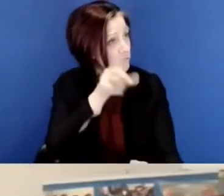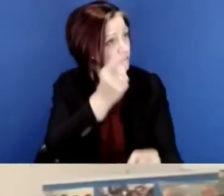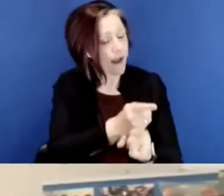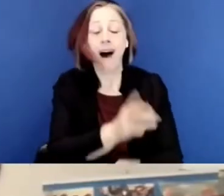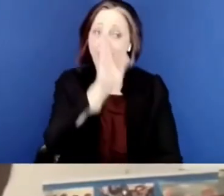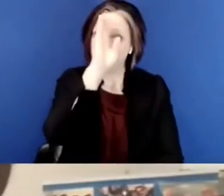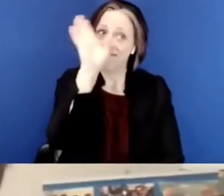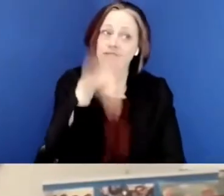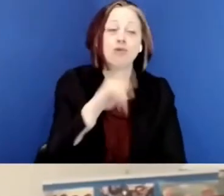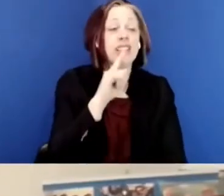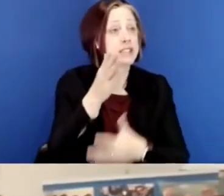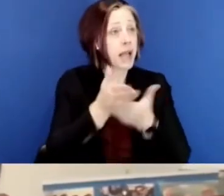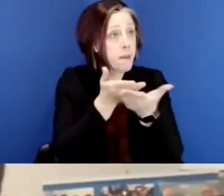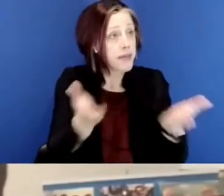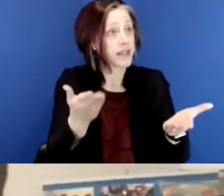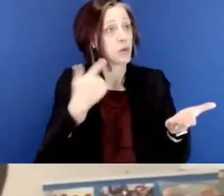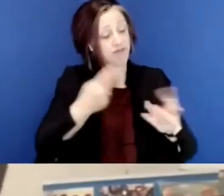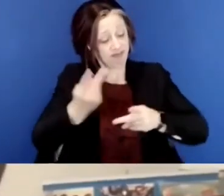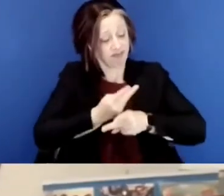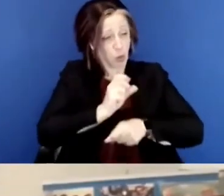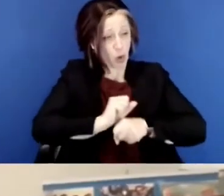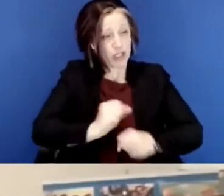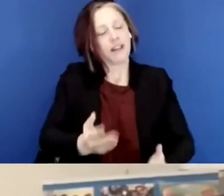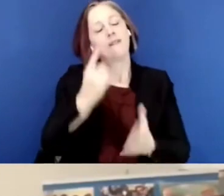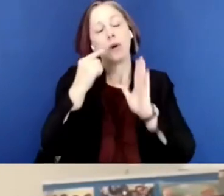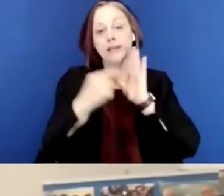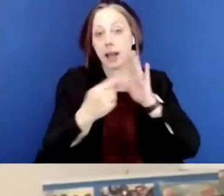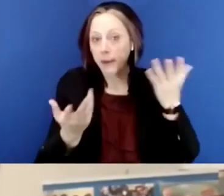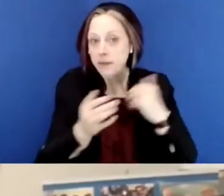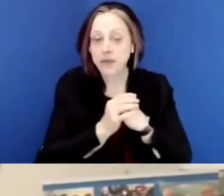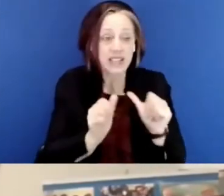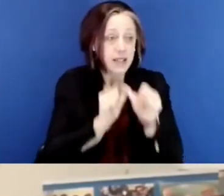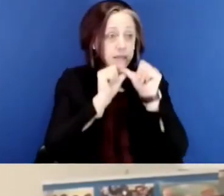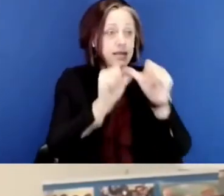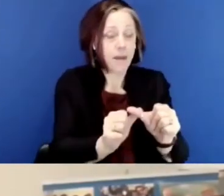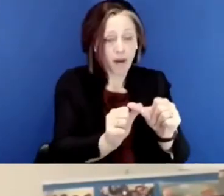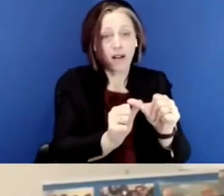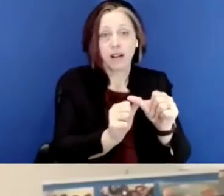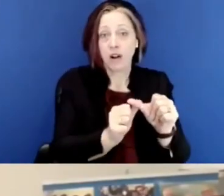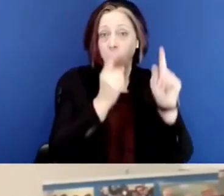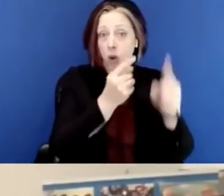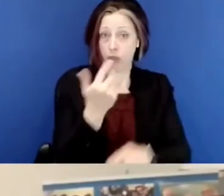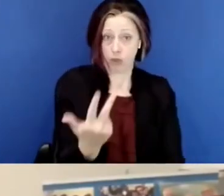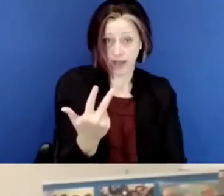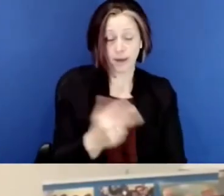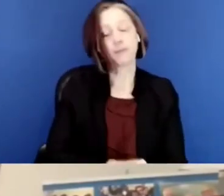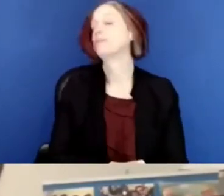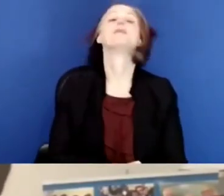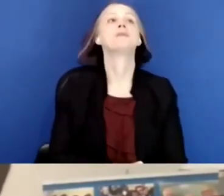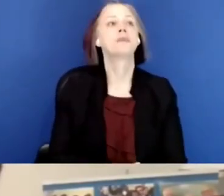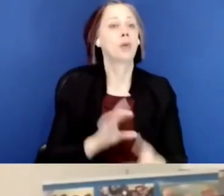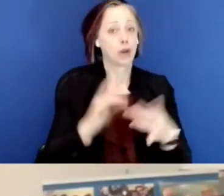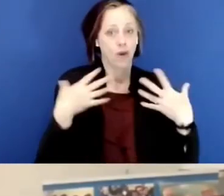appreciate that perspective because I know, you know, some of the things we work on here, for example, the sustainable development goal three